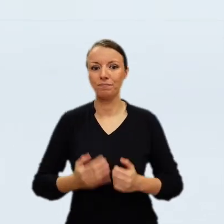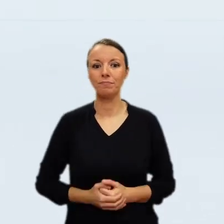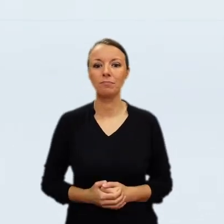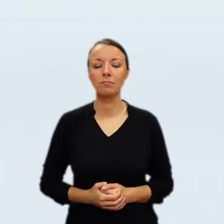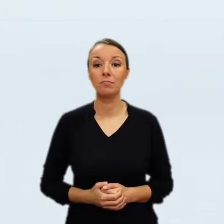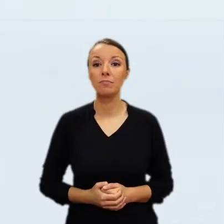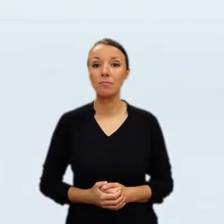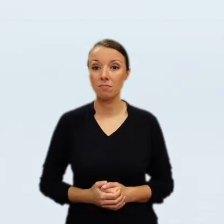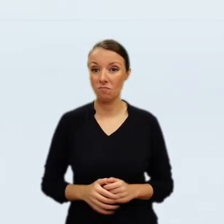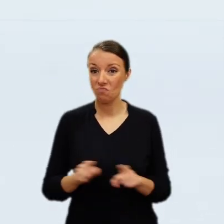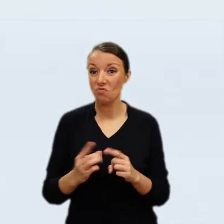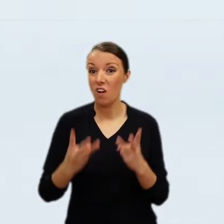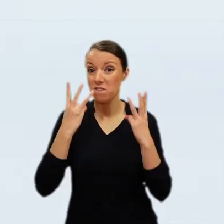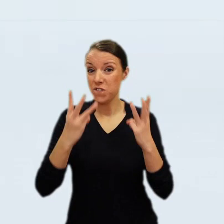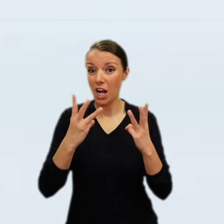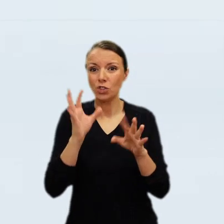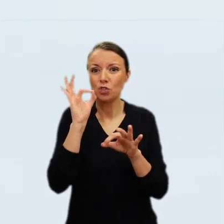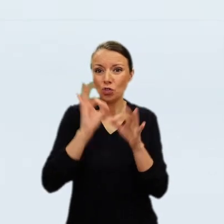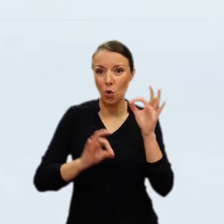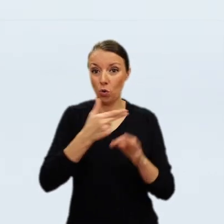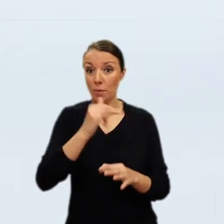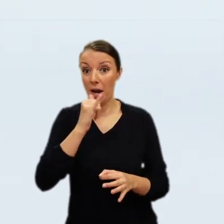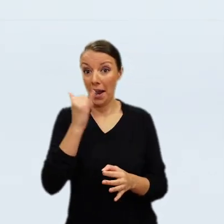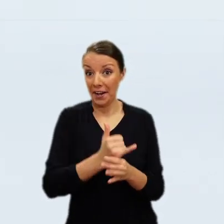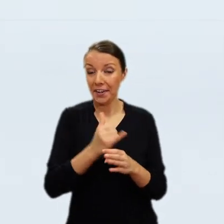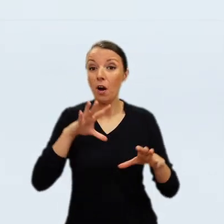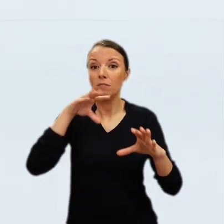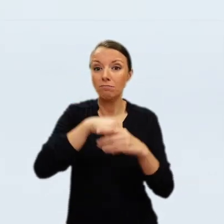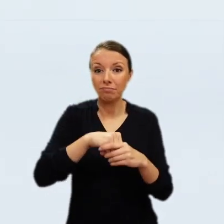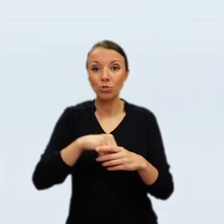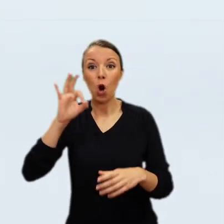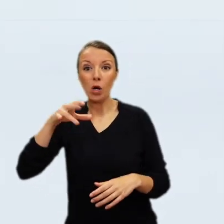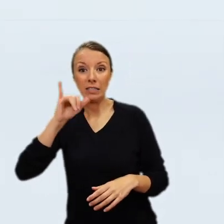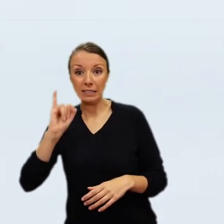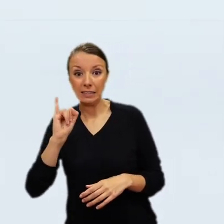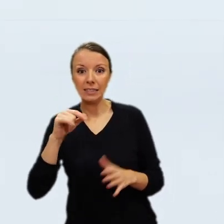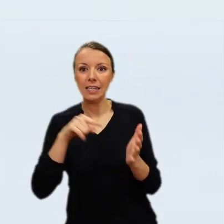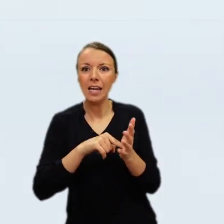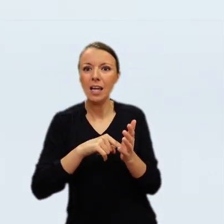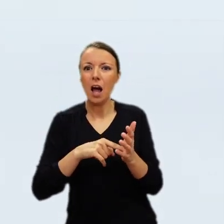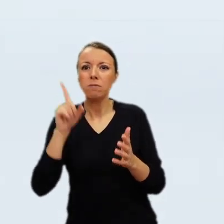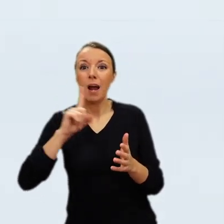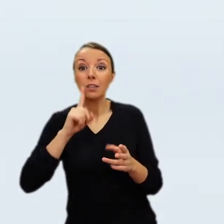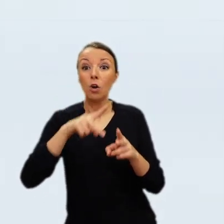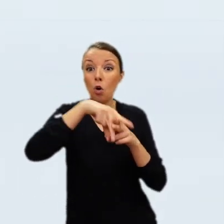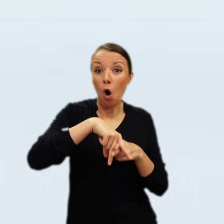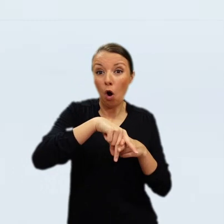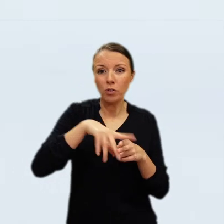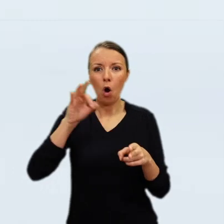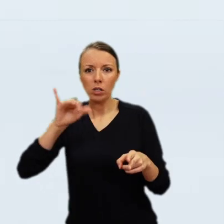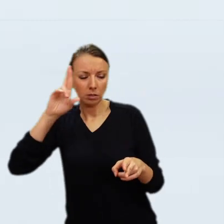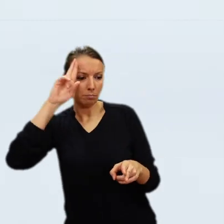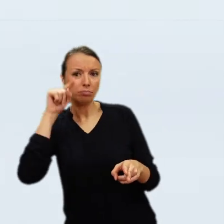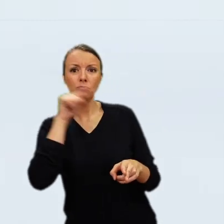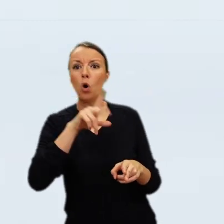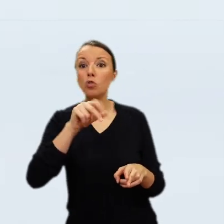This is not the place or time to talk in detail about the collection of King Stanisław August Ponyatowski or about the history of his reign.